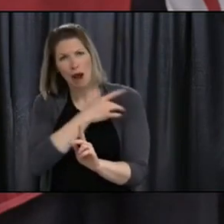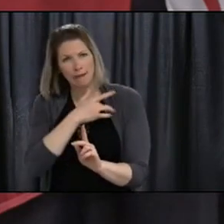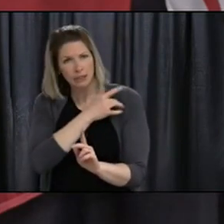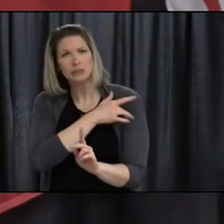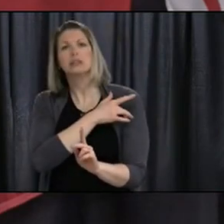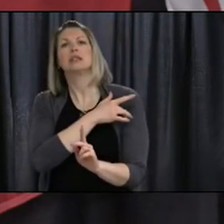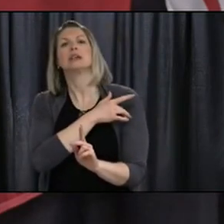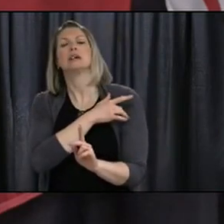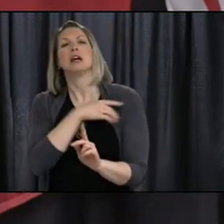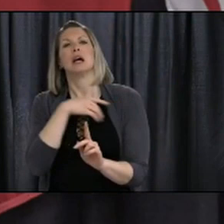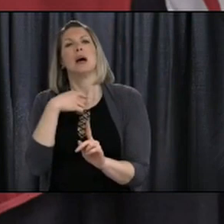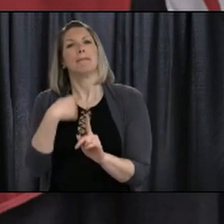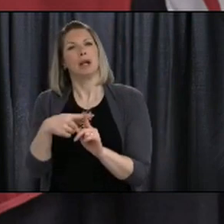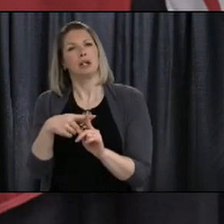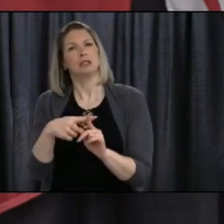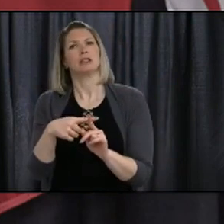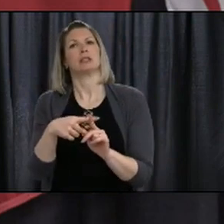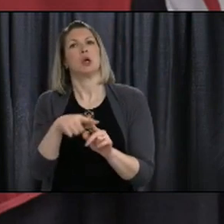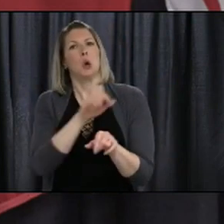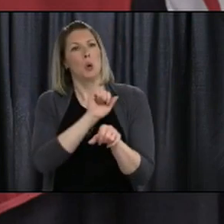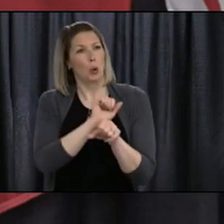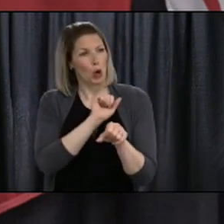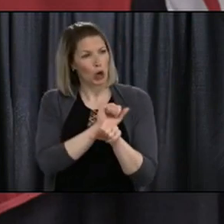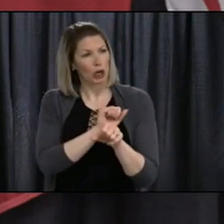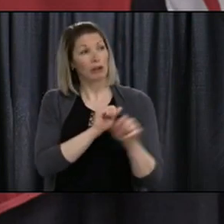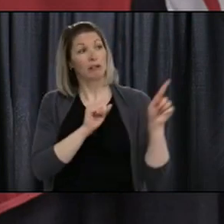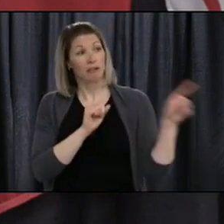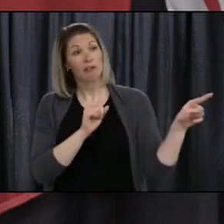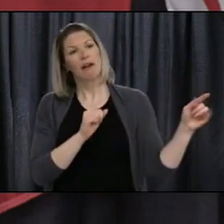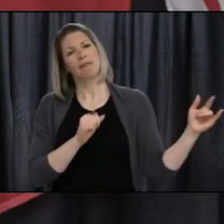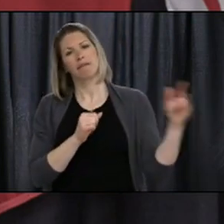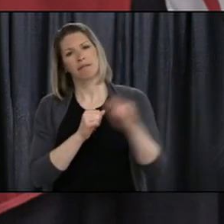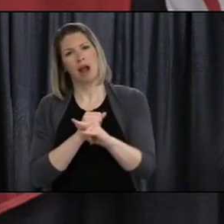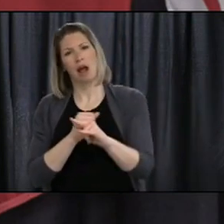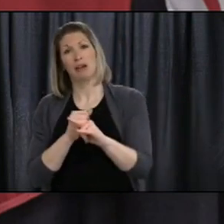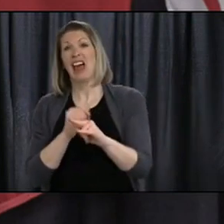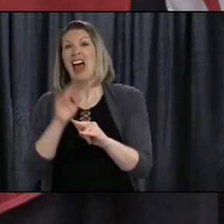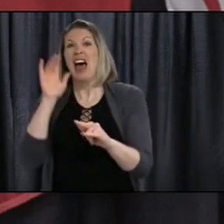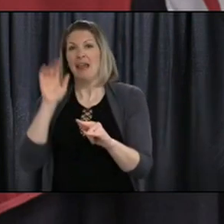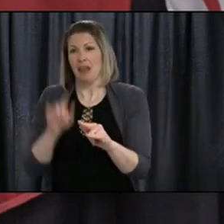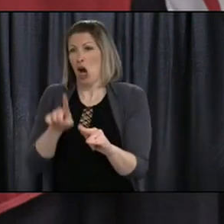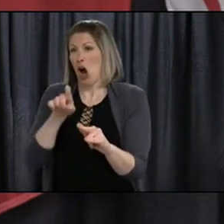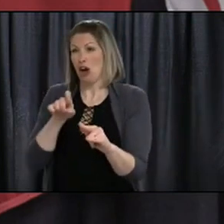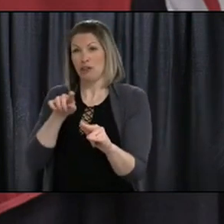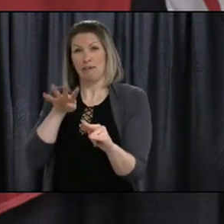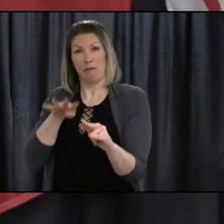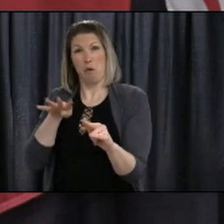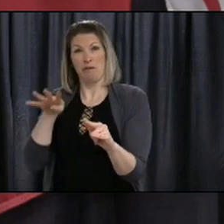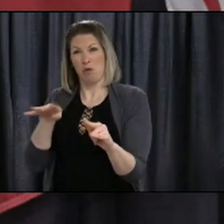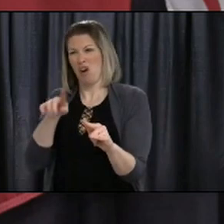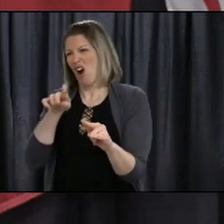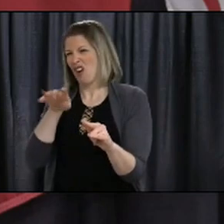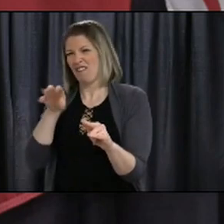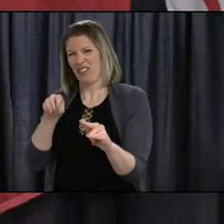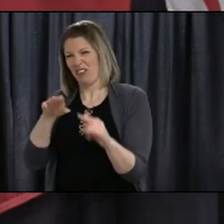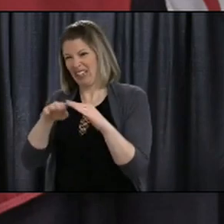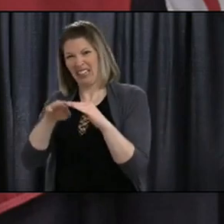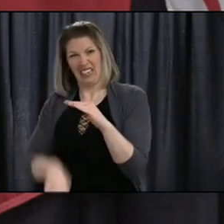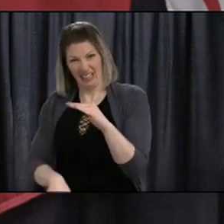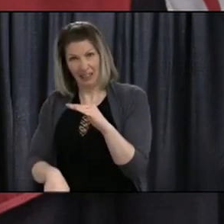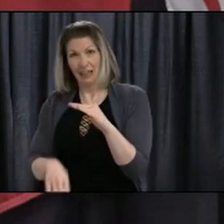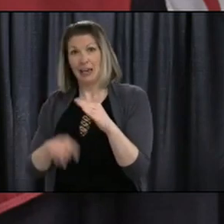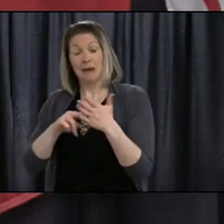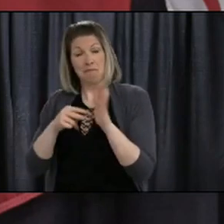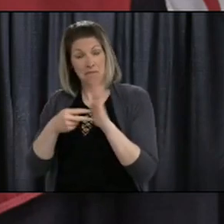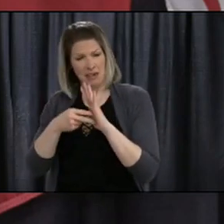essential travelers. And that was at all points of entry for Newfoundland and Labrador. So the numbers are very limited. So right now it's